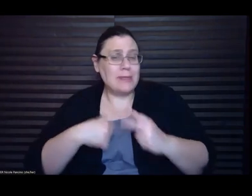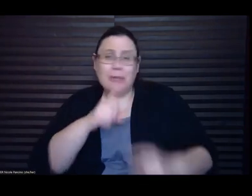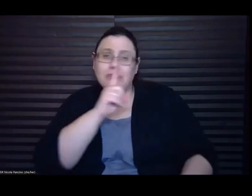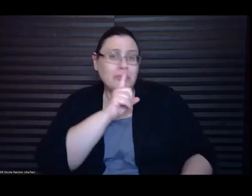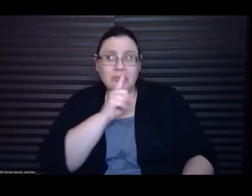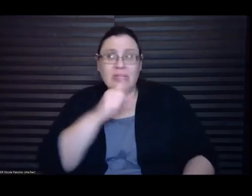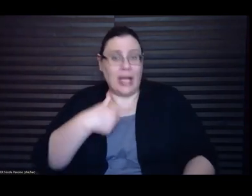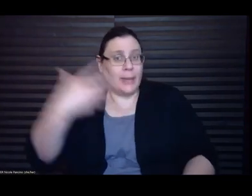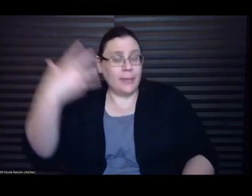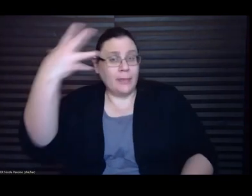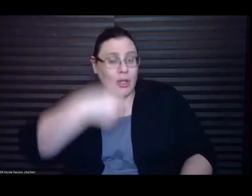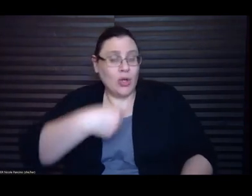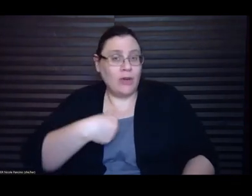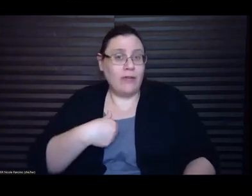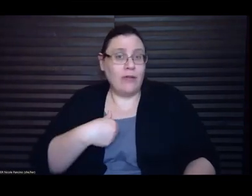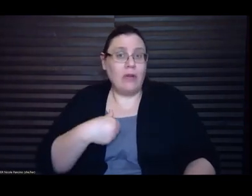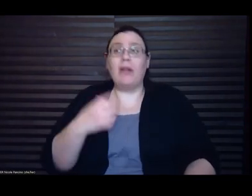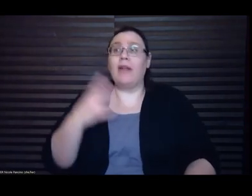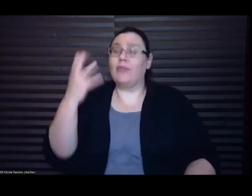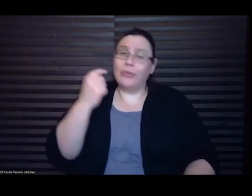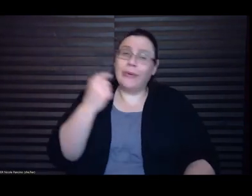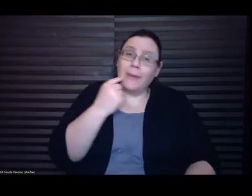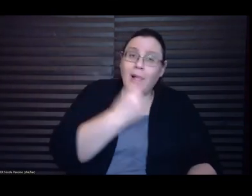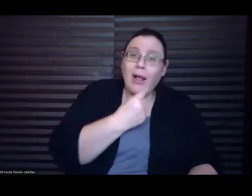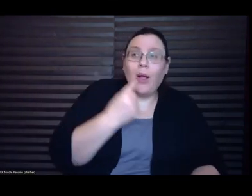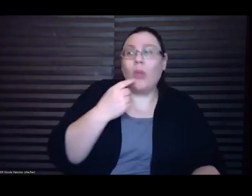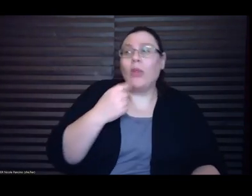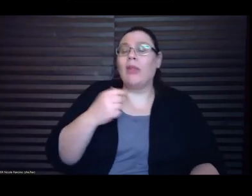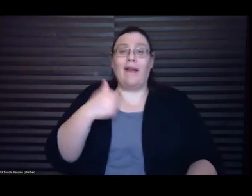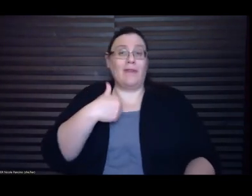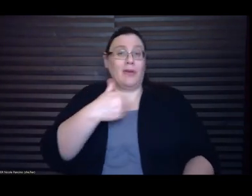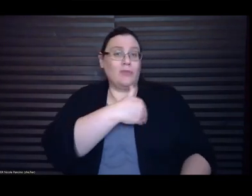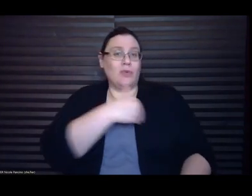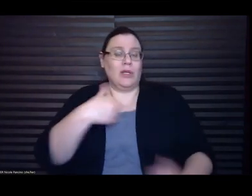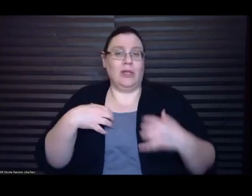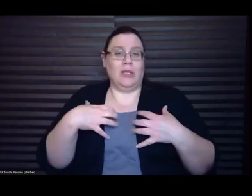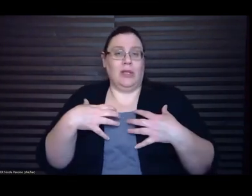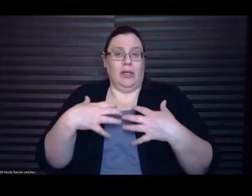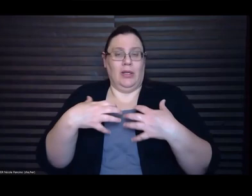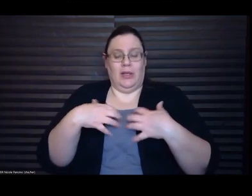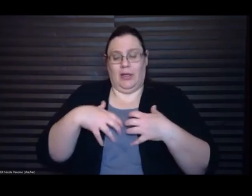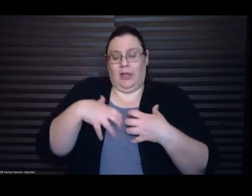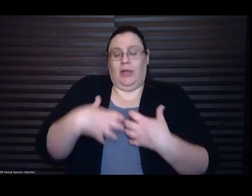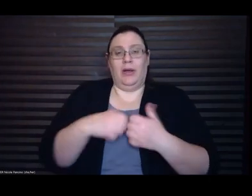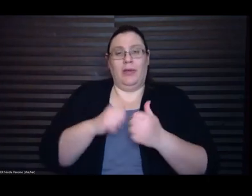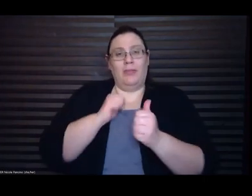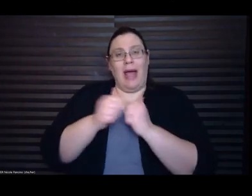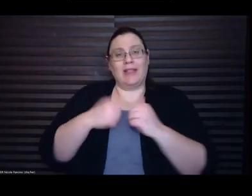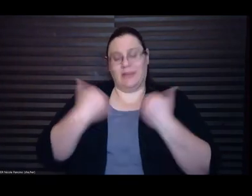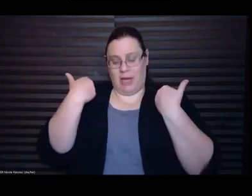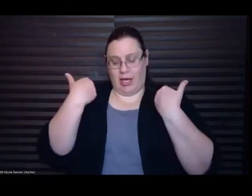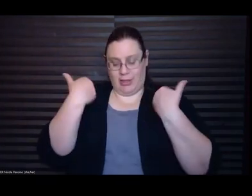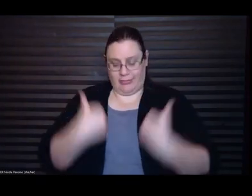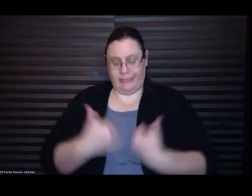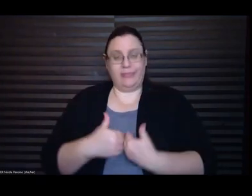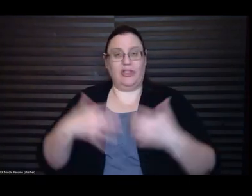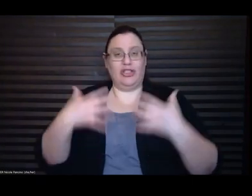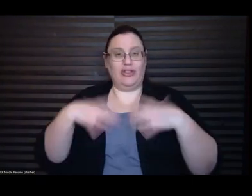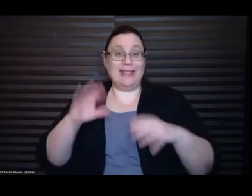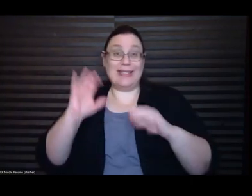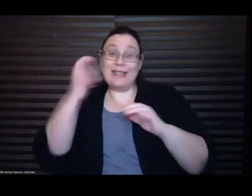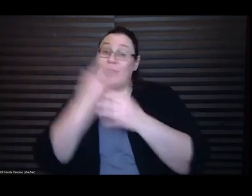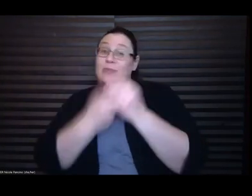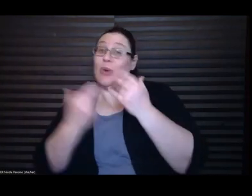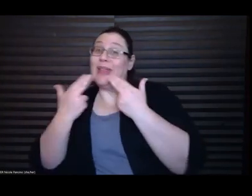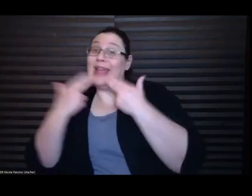breasts that heave out of my dresses in a way that seems innocent and perverse at the same time. I am a good girl from a